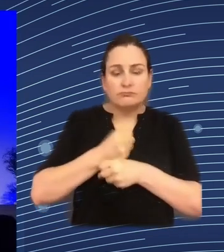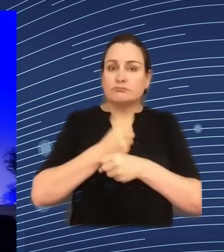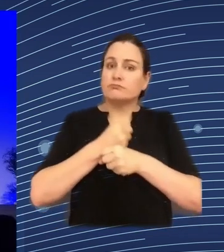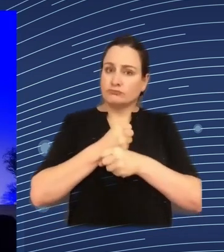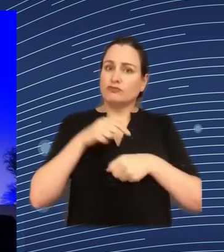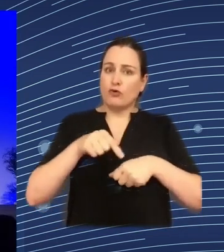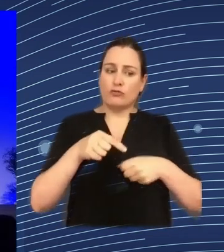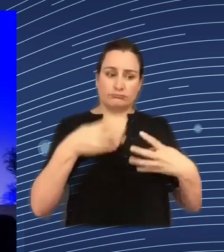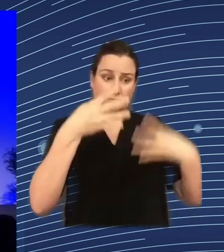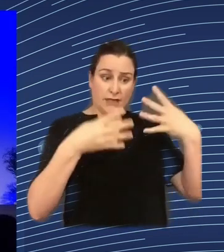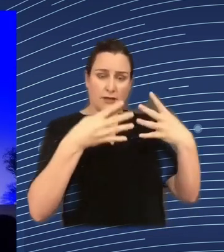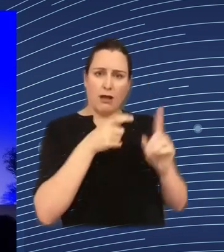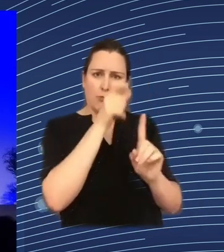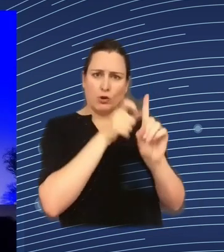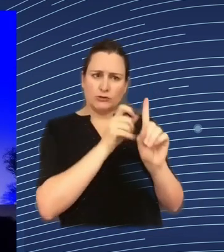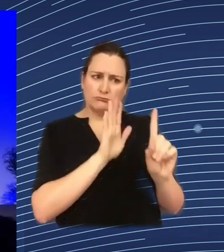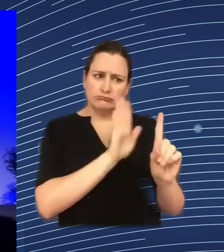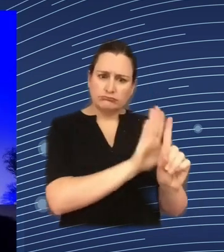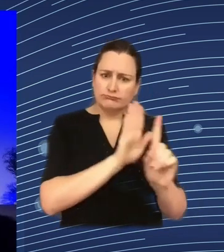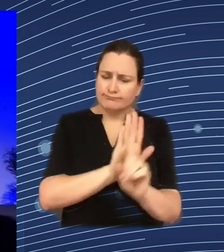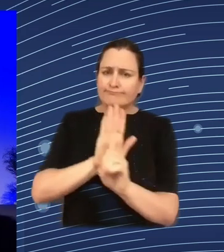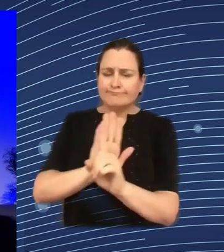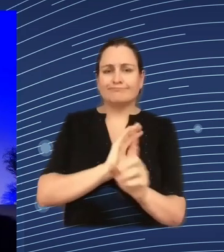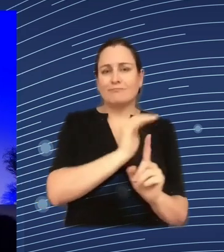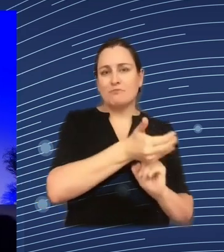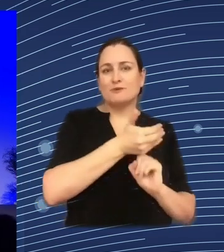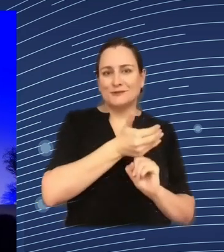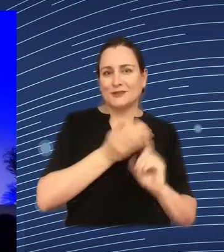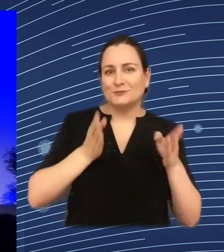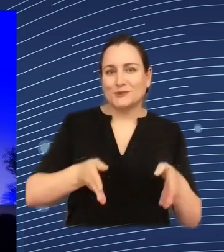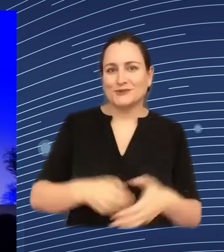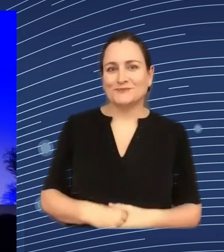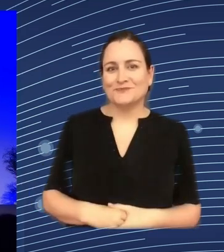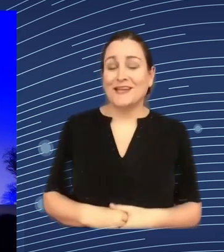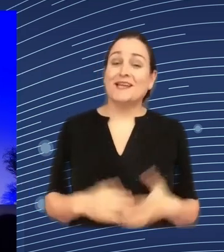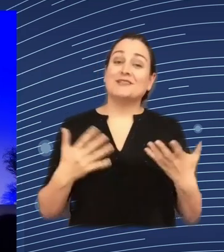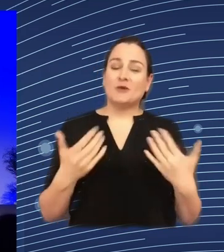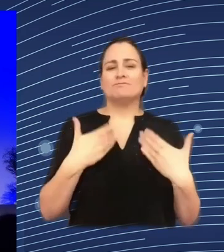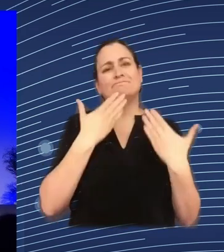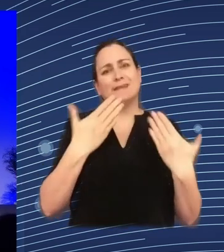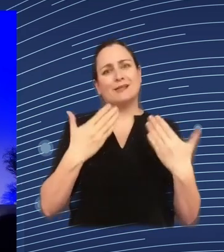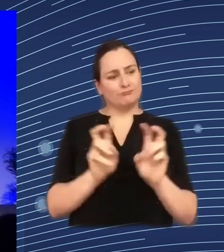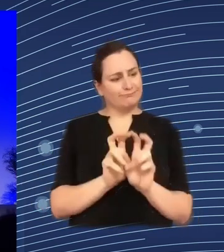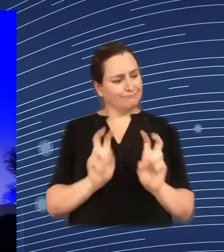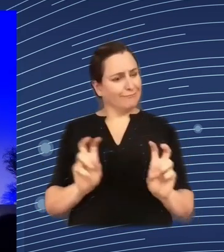would like to give a huge thanks to our fantastic panelists for this very interesting point